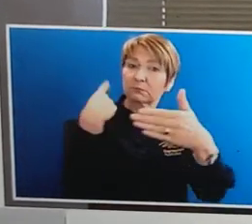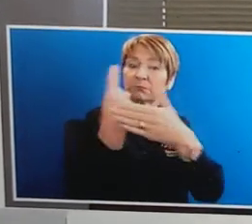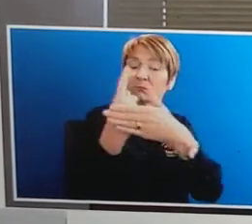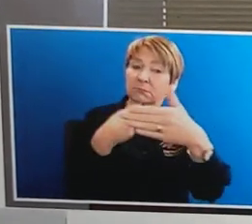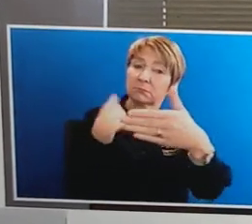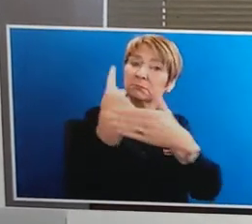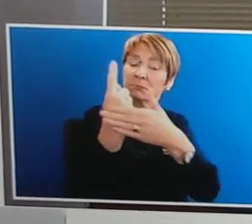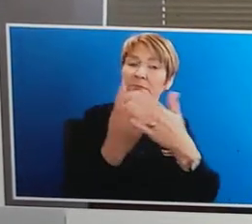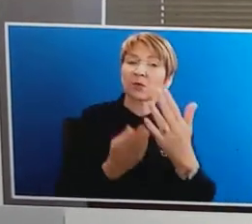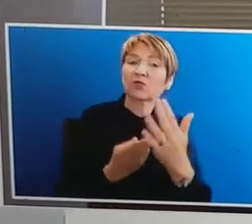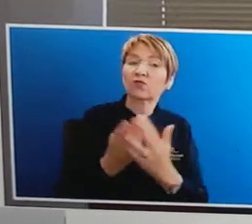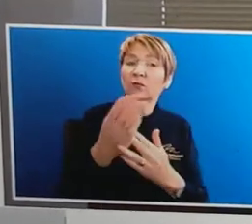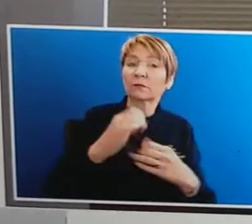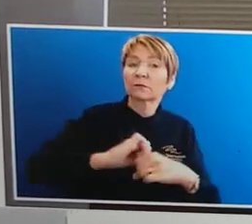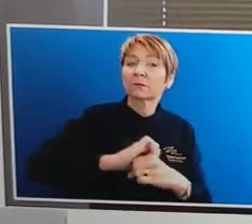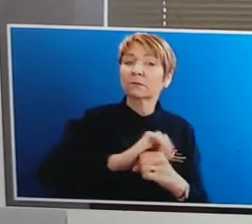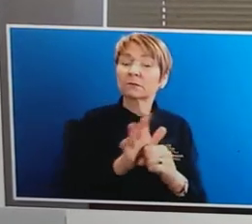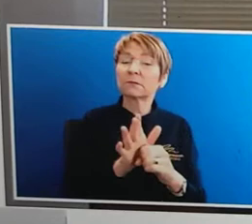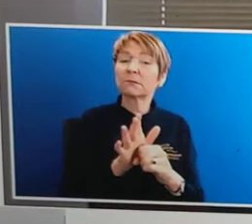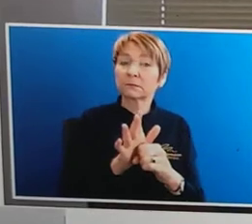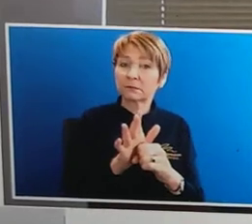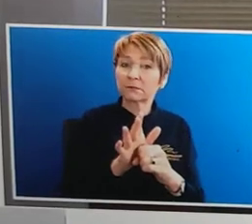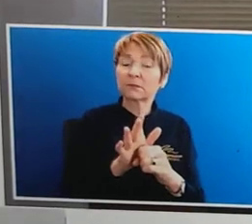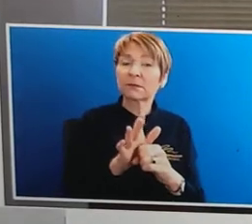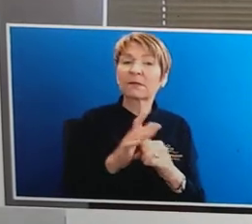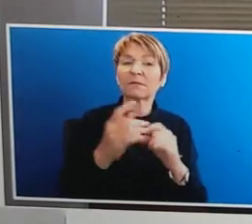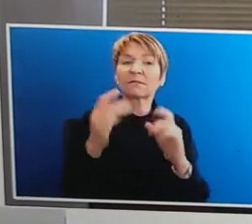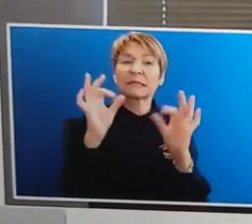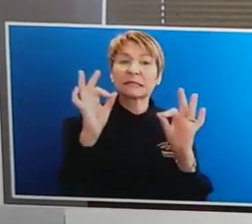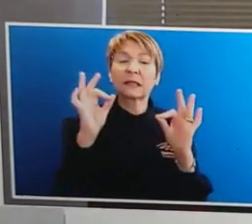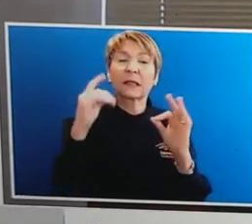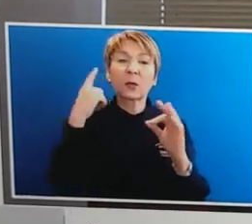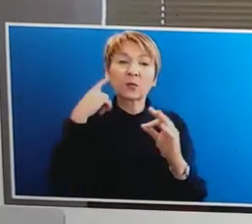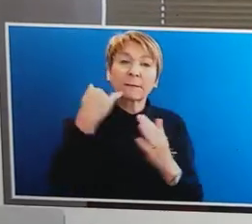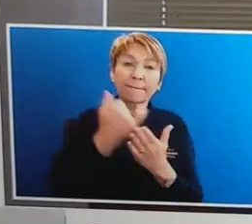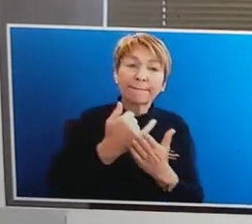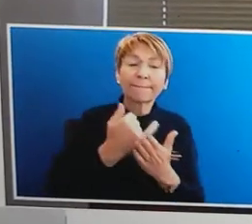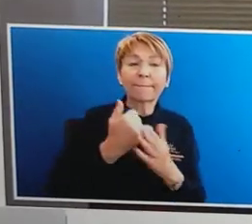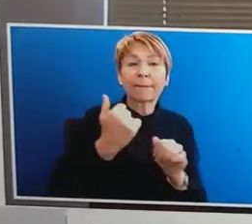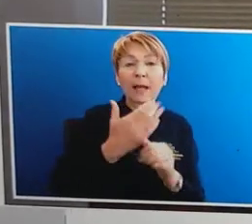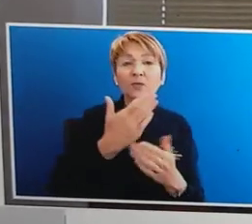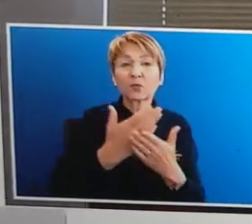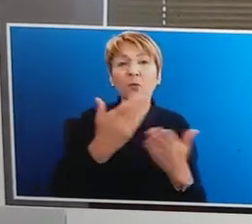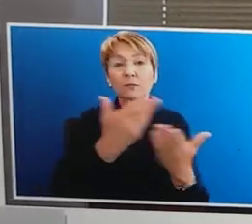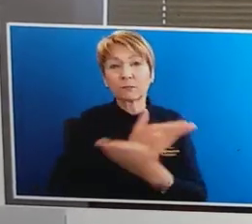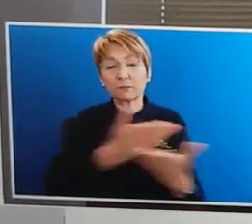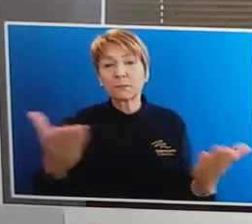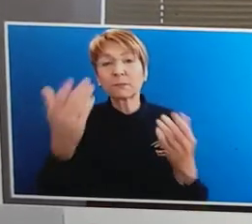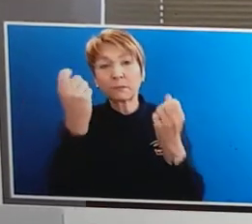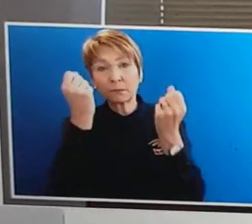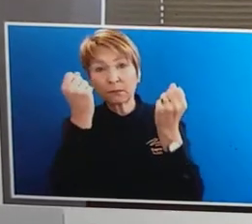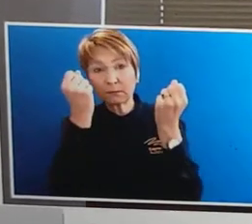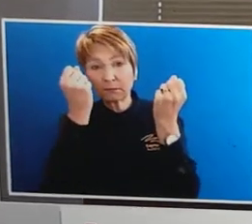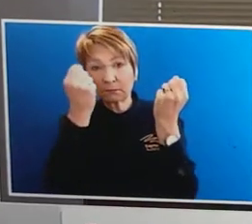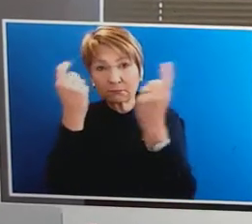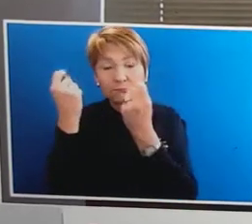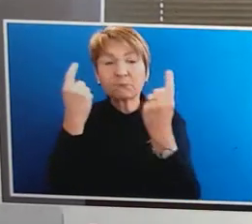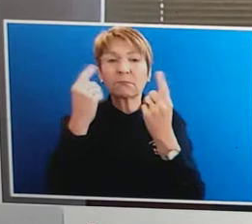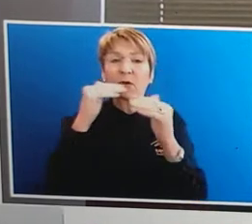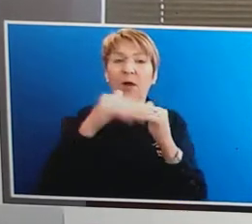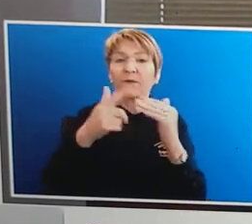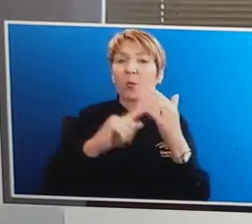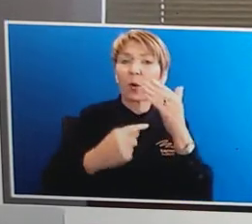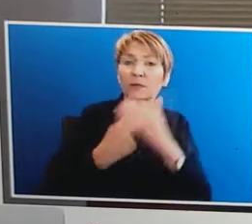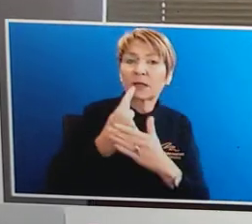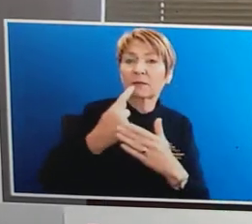all Victorians, particularly the hearing impaired, across and understanding exactly the nature of the